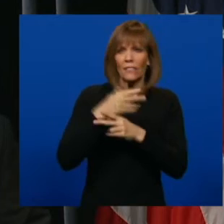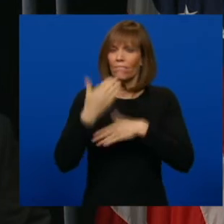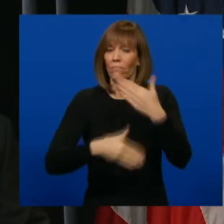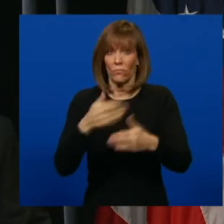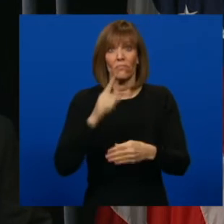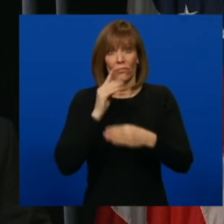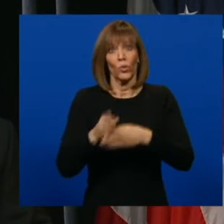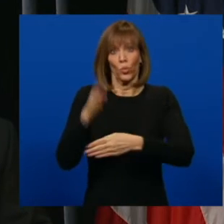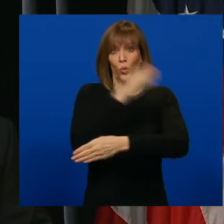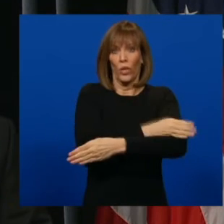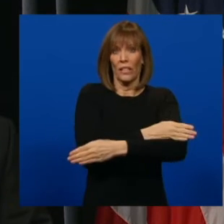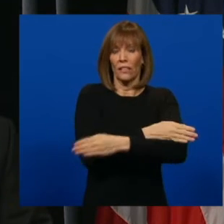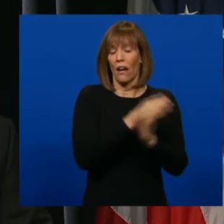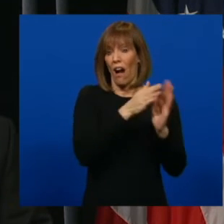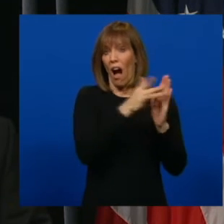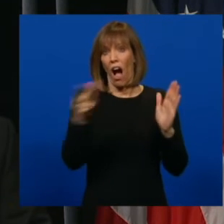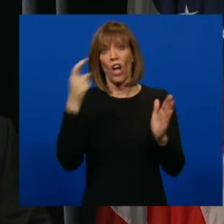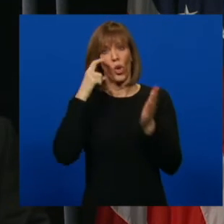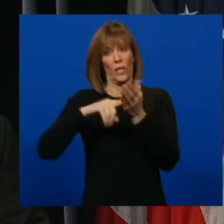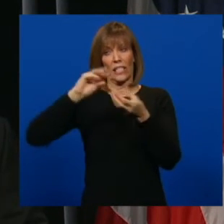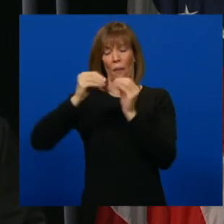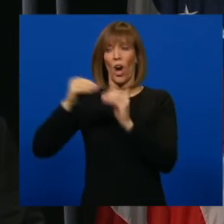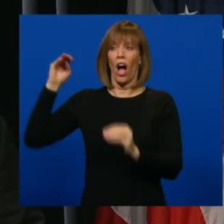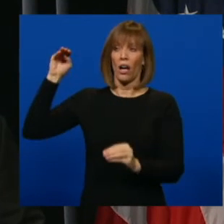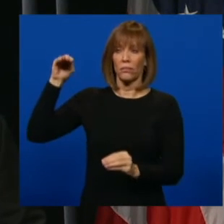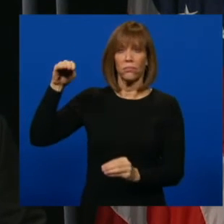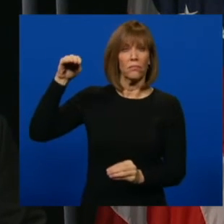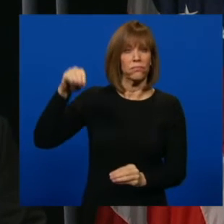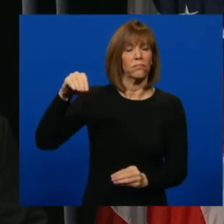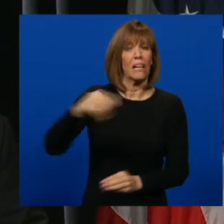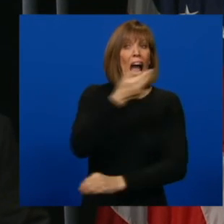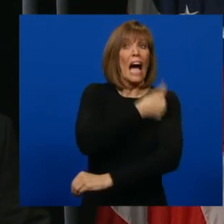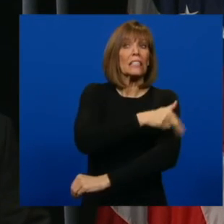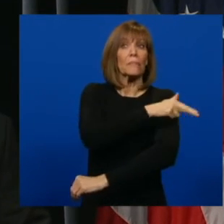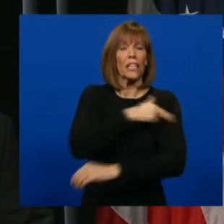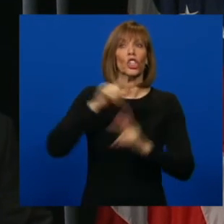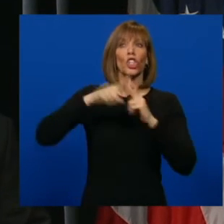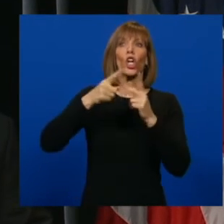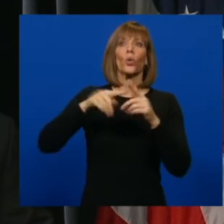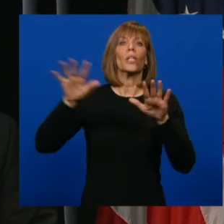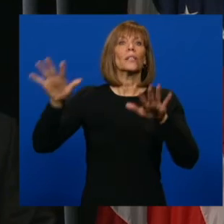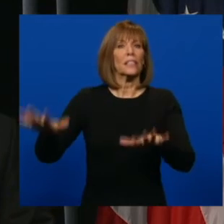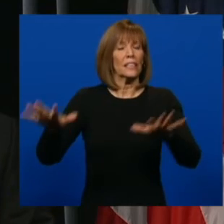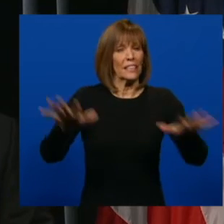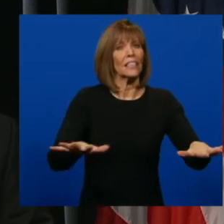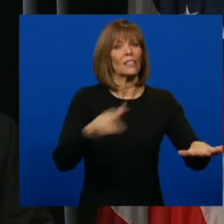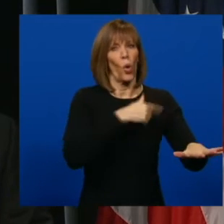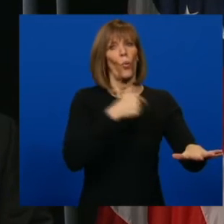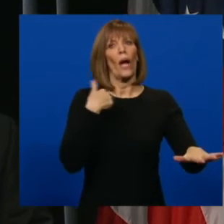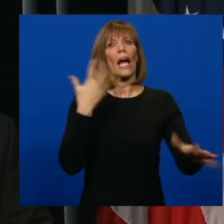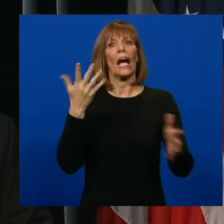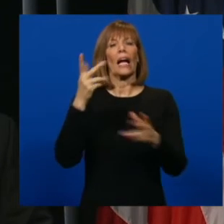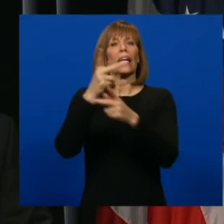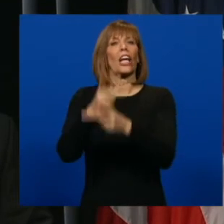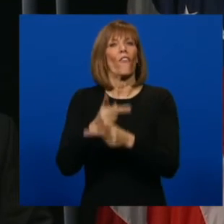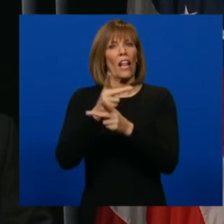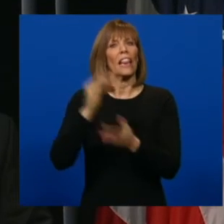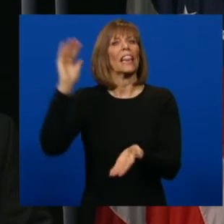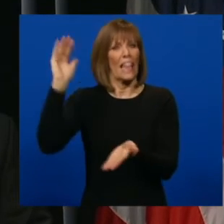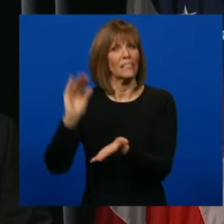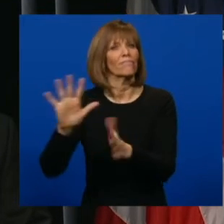COVID cases dropped, hospitalization stabilized, and we began to relax some of the extra mitigation measures.